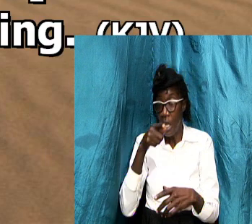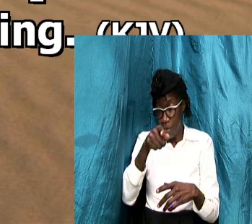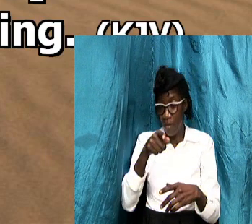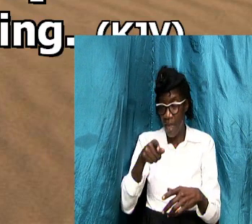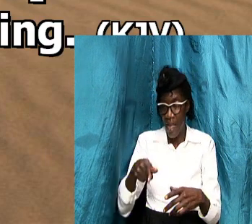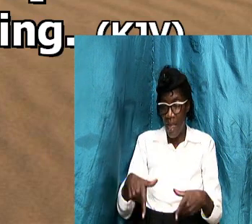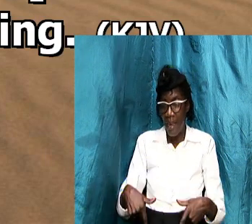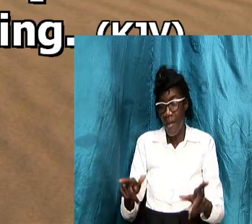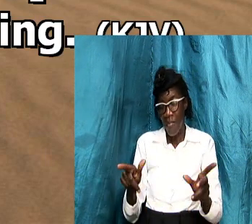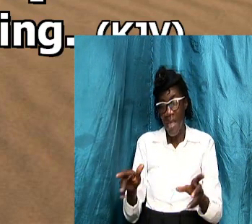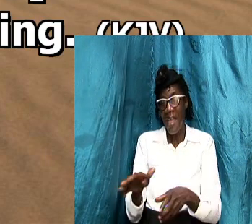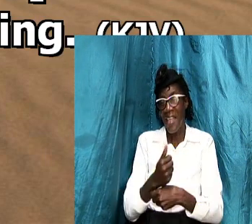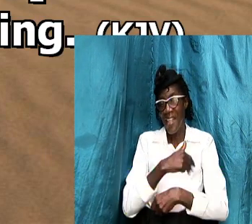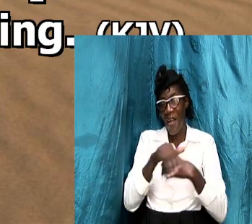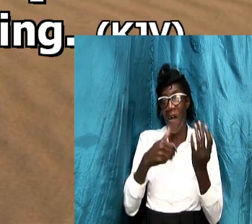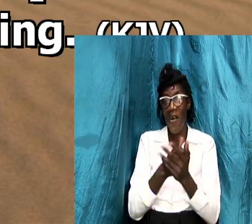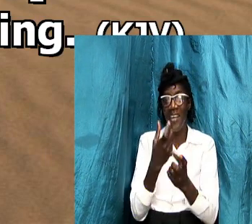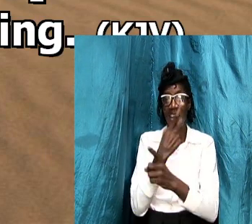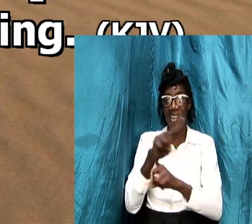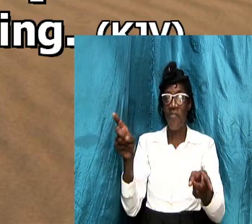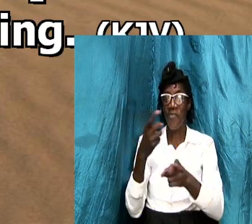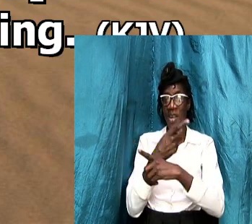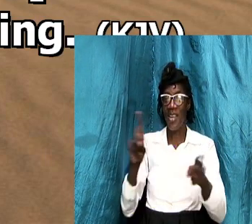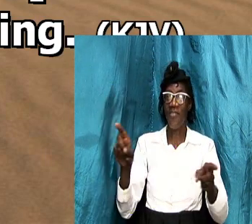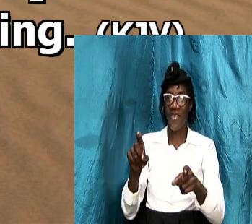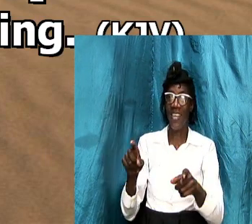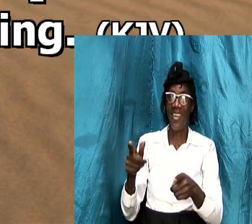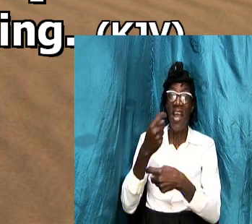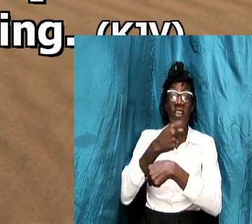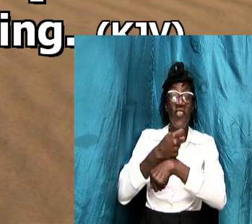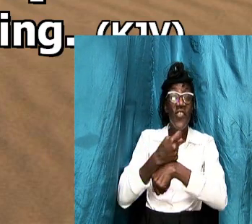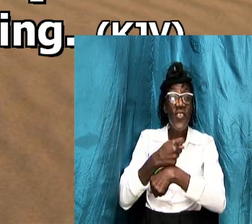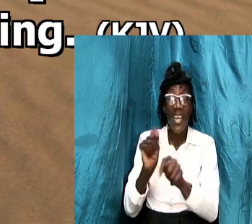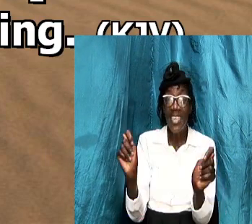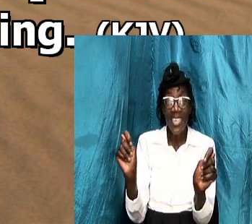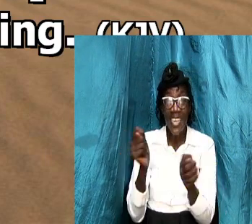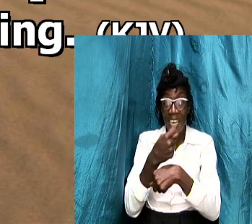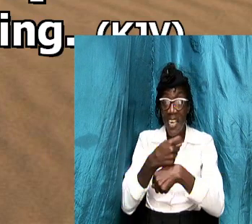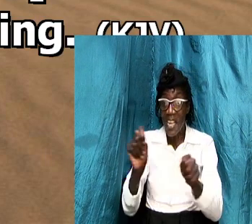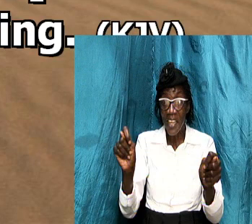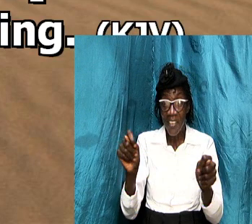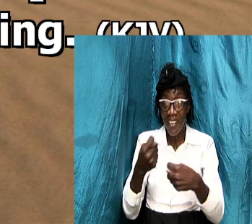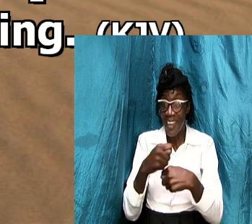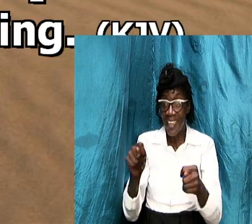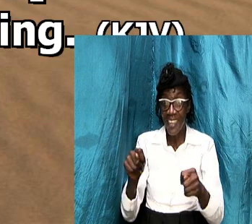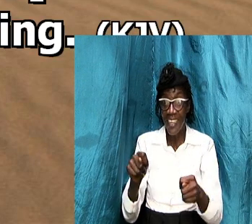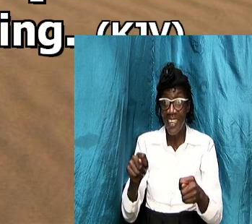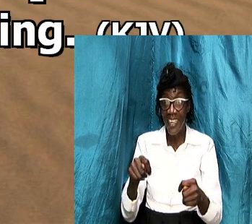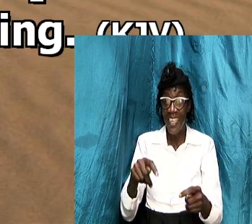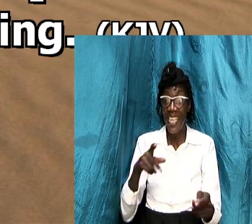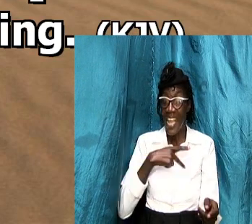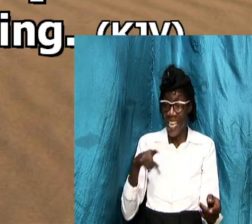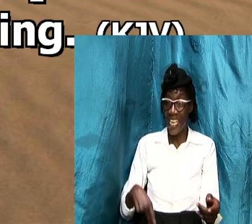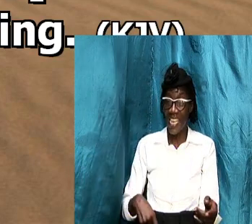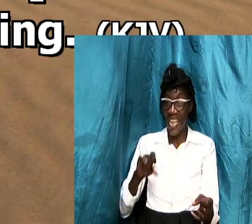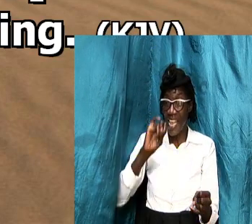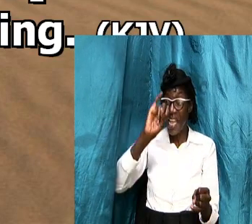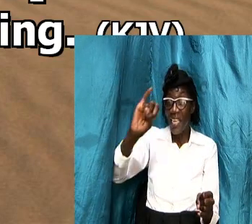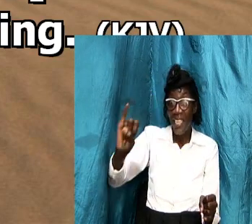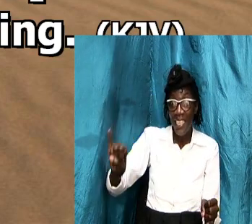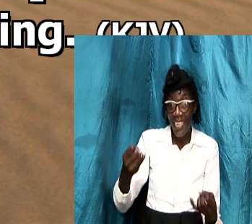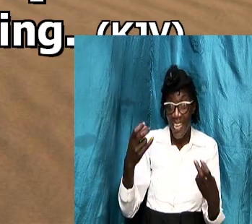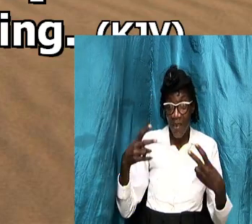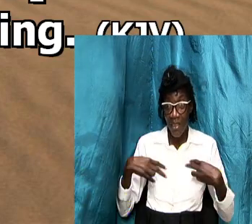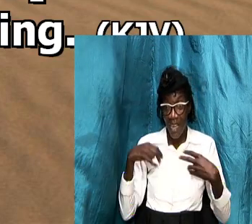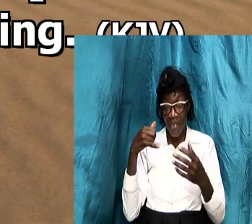the different translations because king james don't have it right but brothers and sisters king james have it right because i